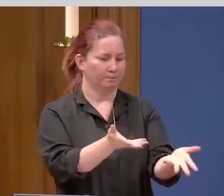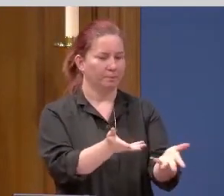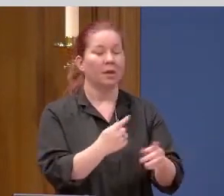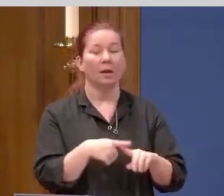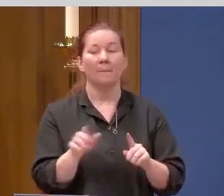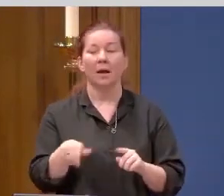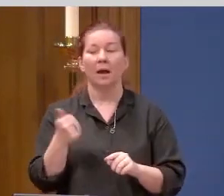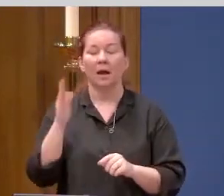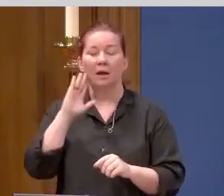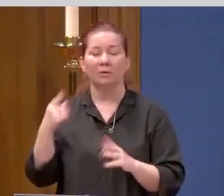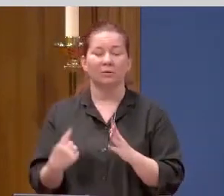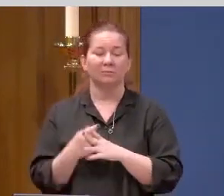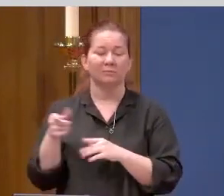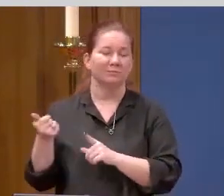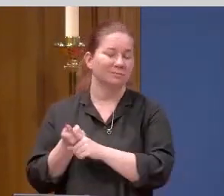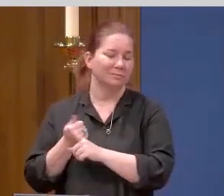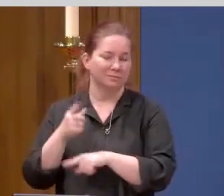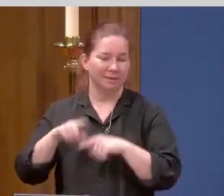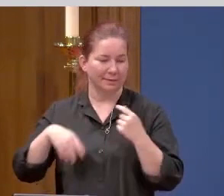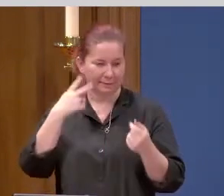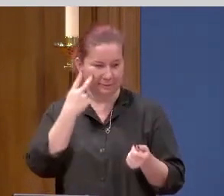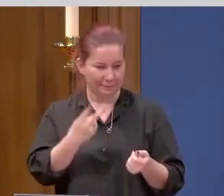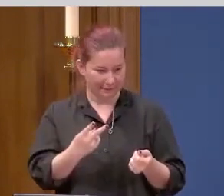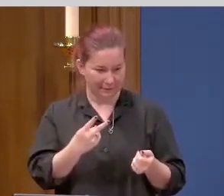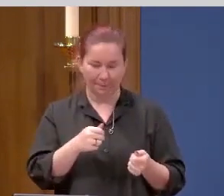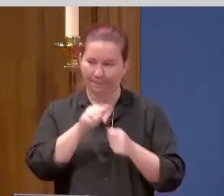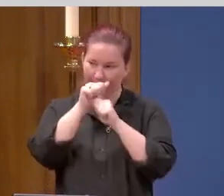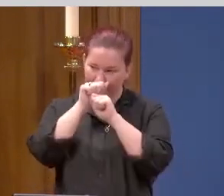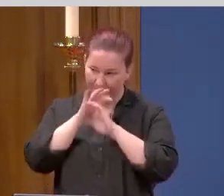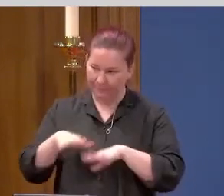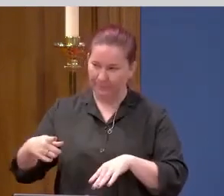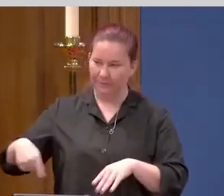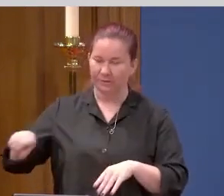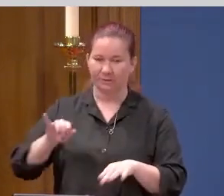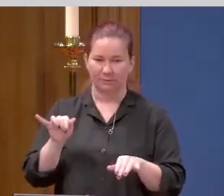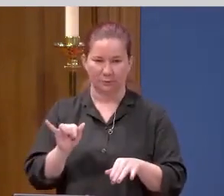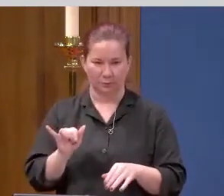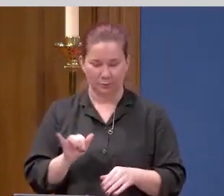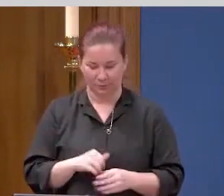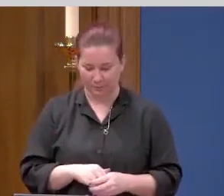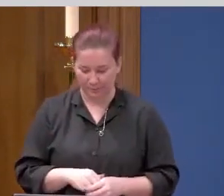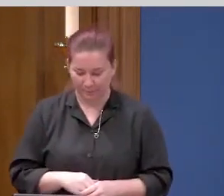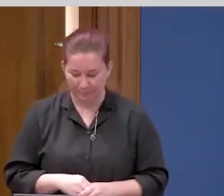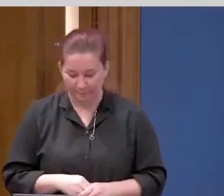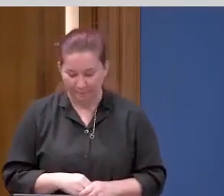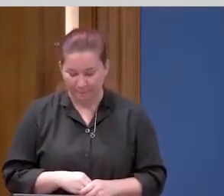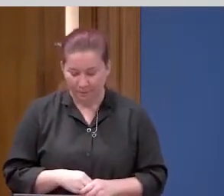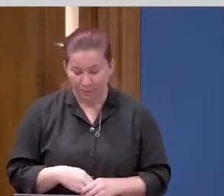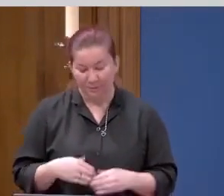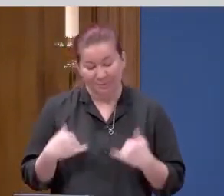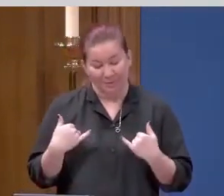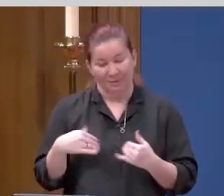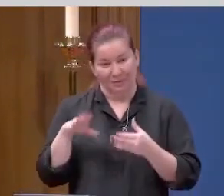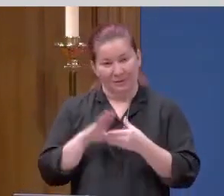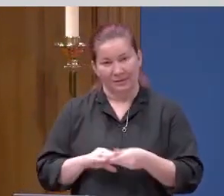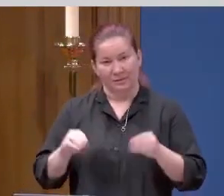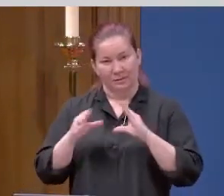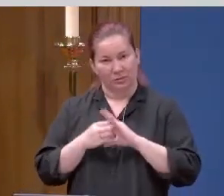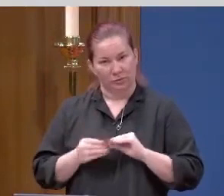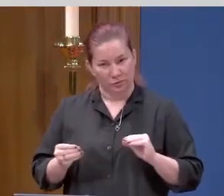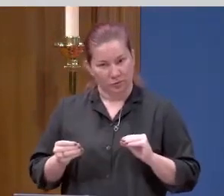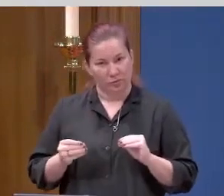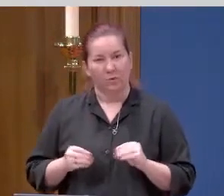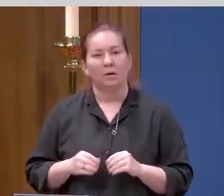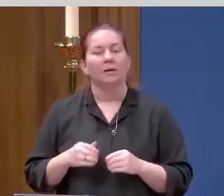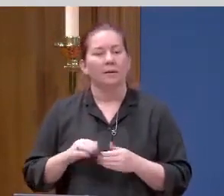who are not going to get to see. And bless them too. May this story be a blessing for the